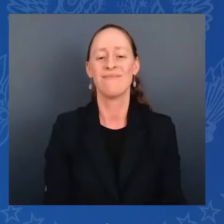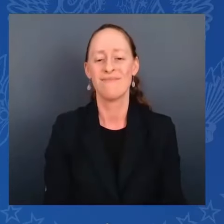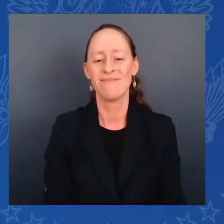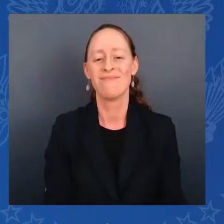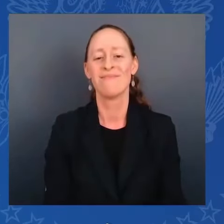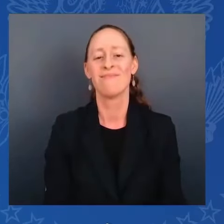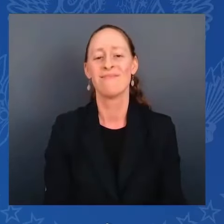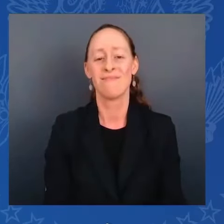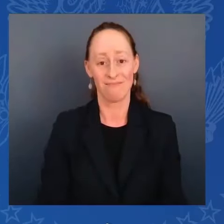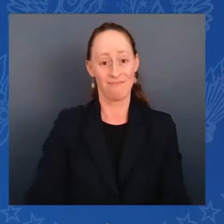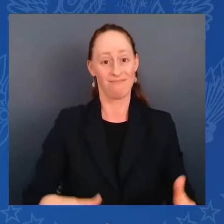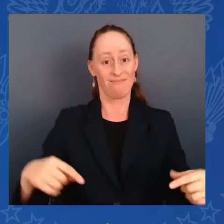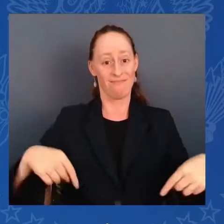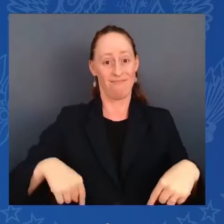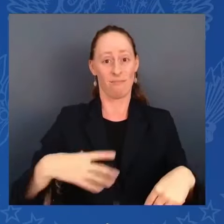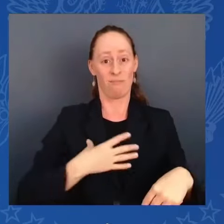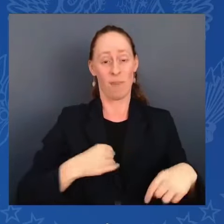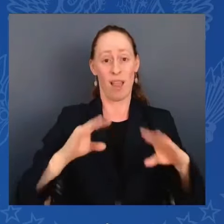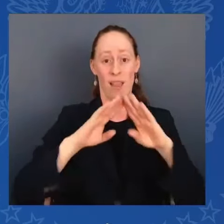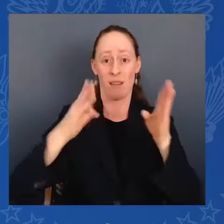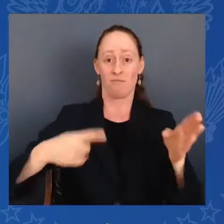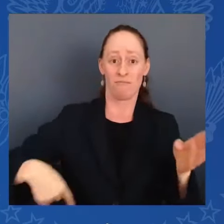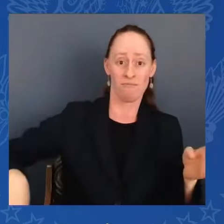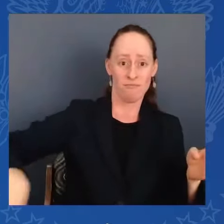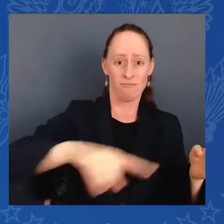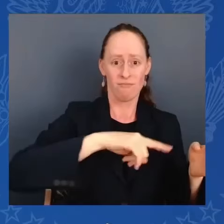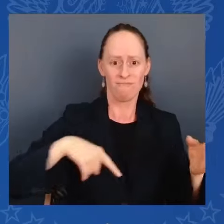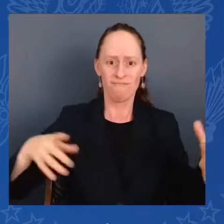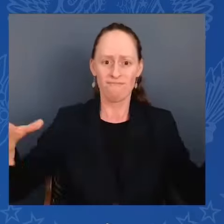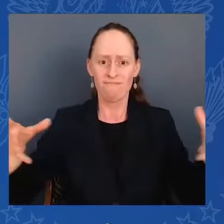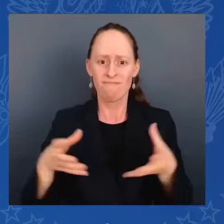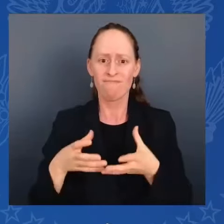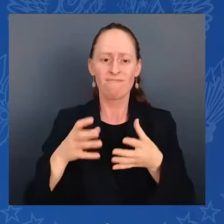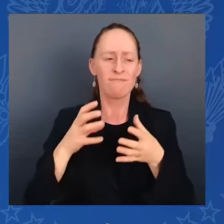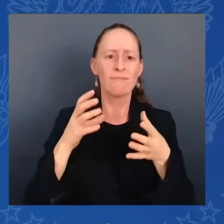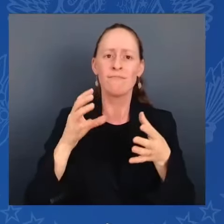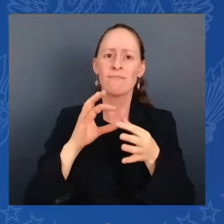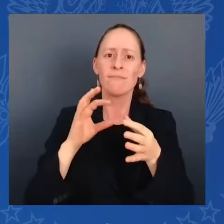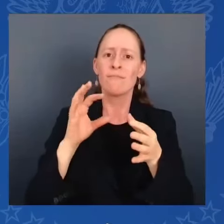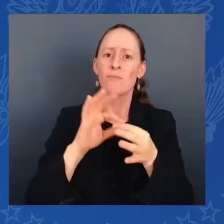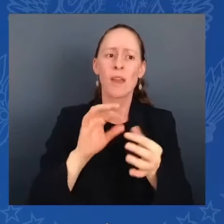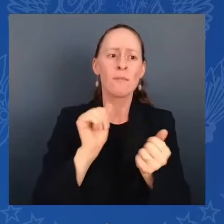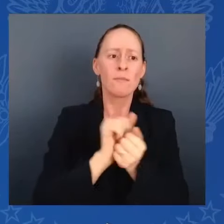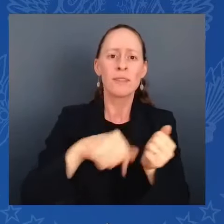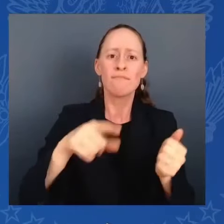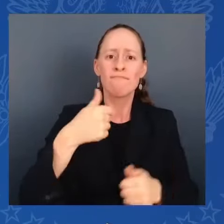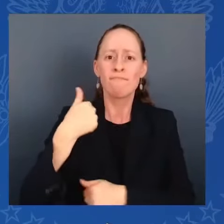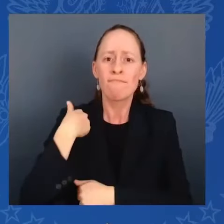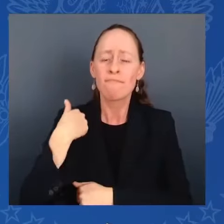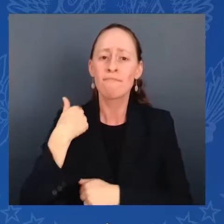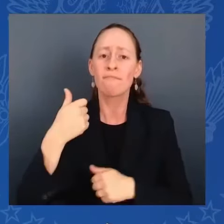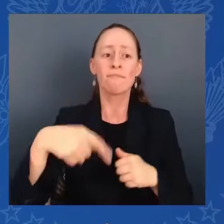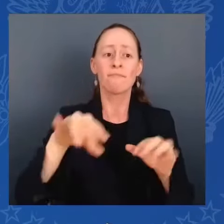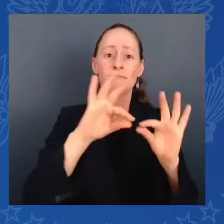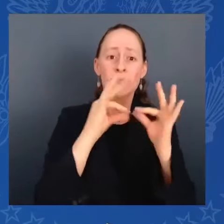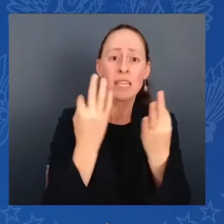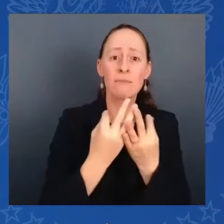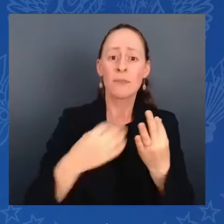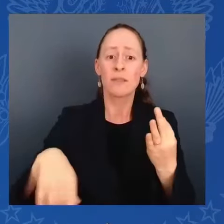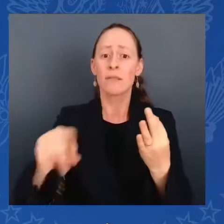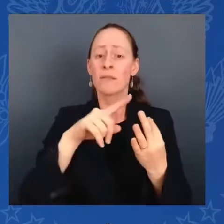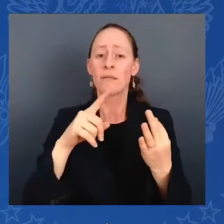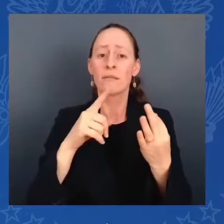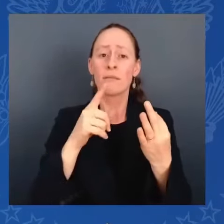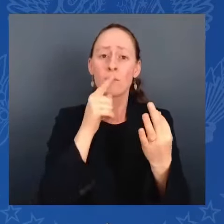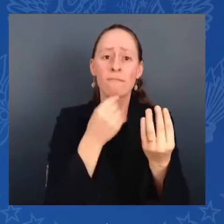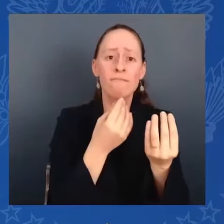families, caregivers, and survivors, is only possible because of the amazing organizations like the USO. And